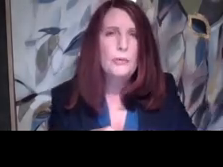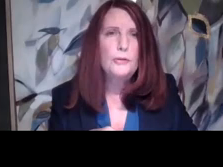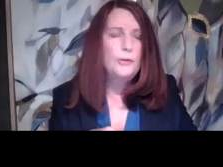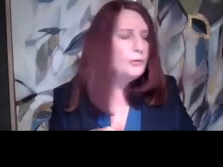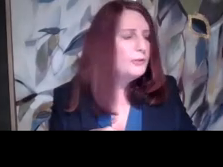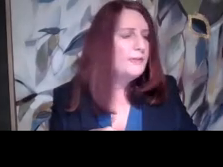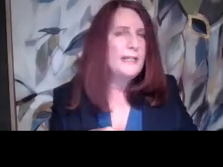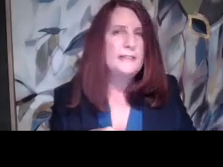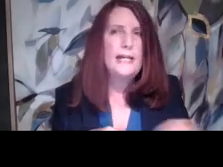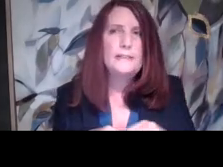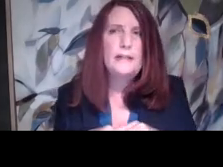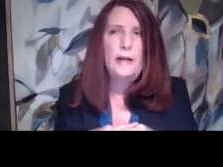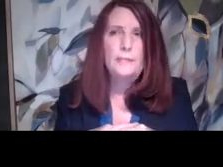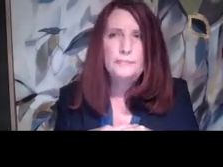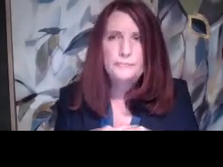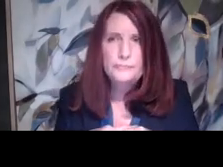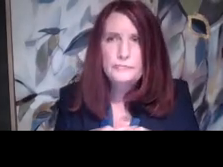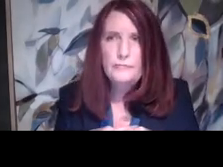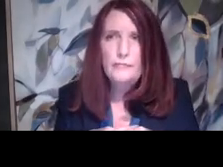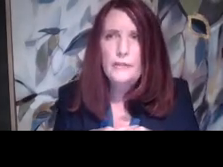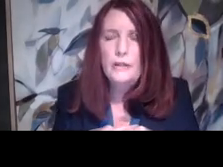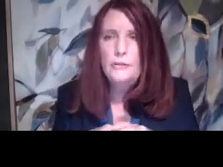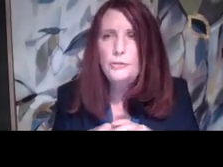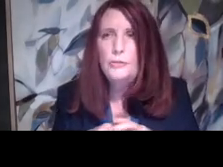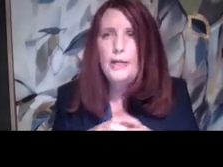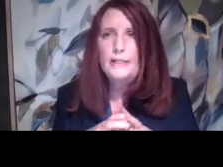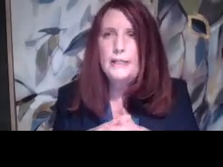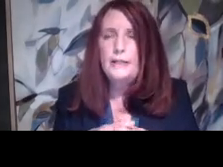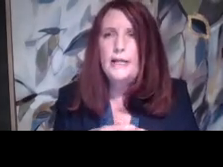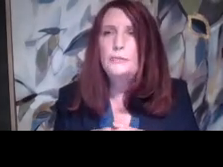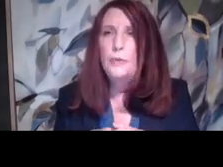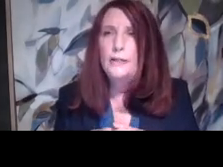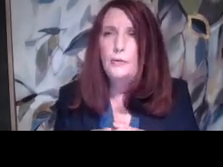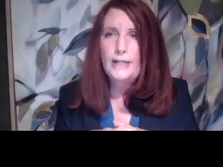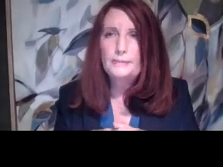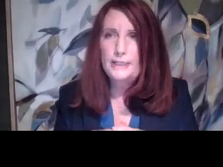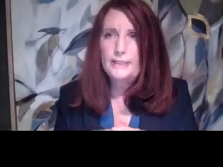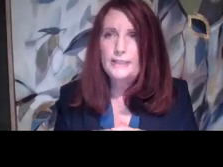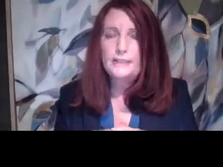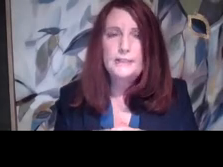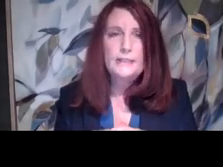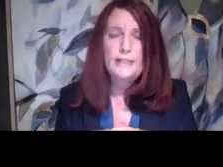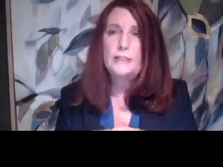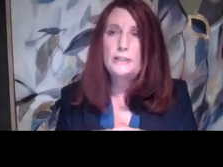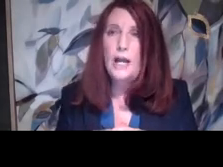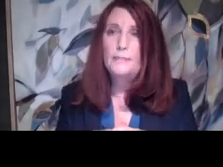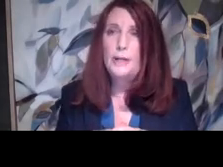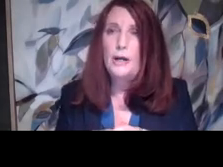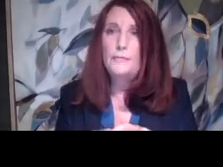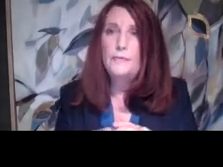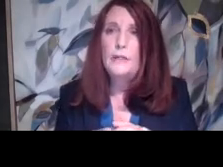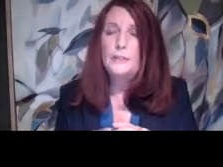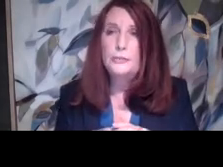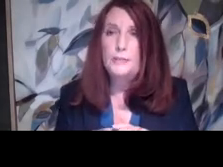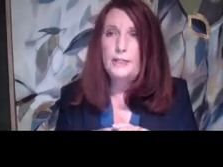So those are the things that, um, those are the ways. And that's what harassment is. And it's a, it's a type